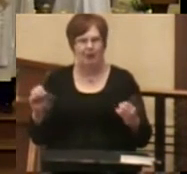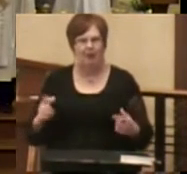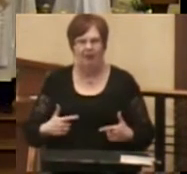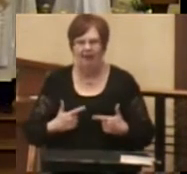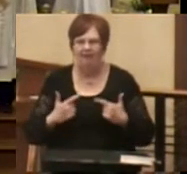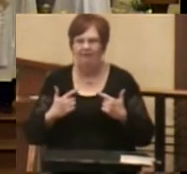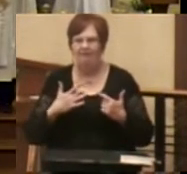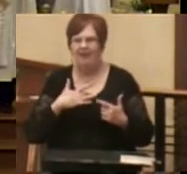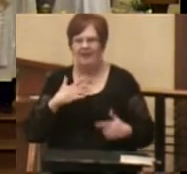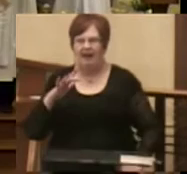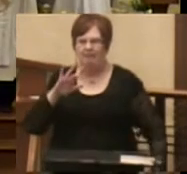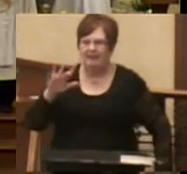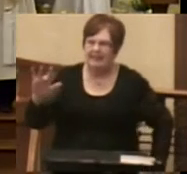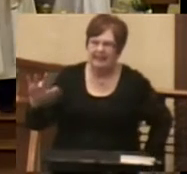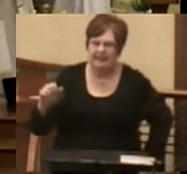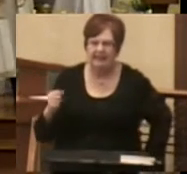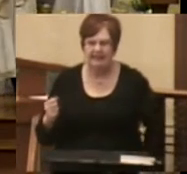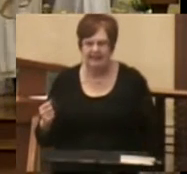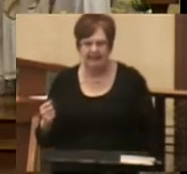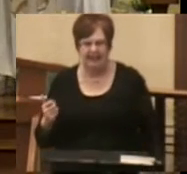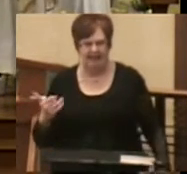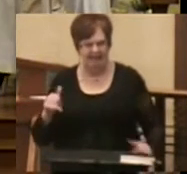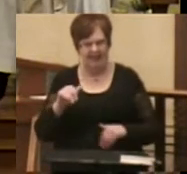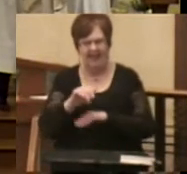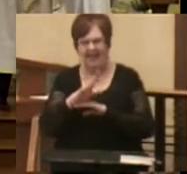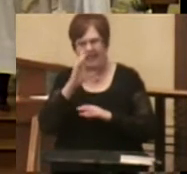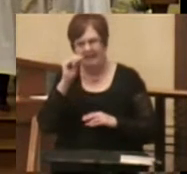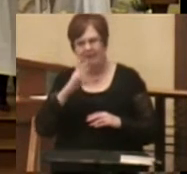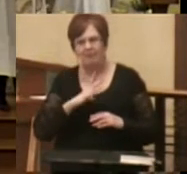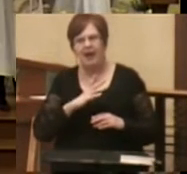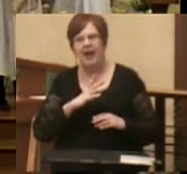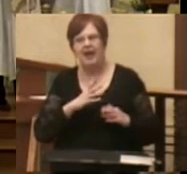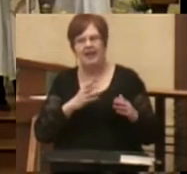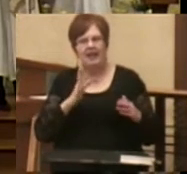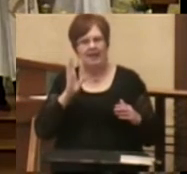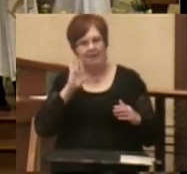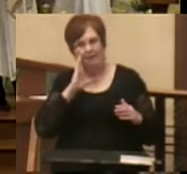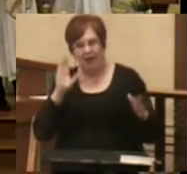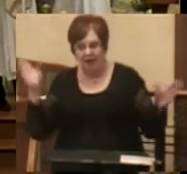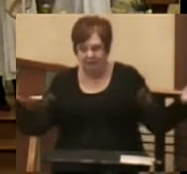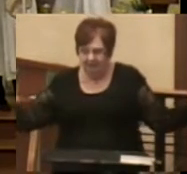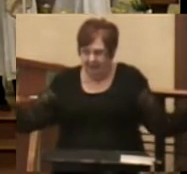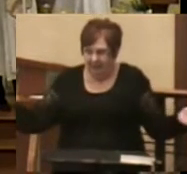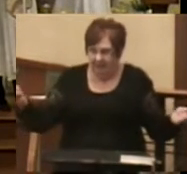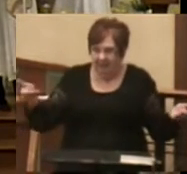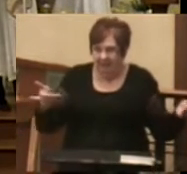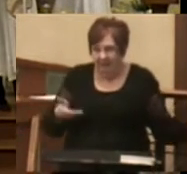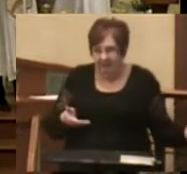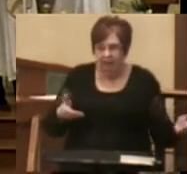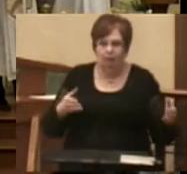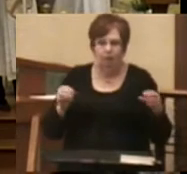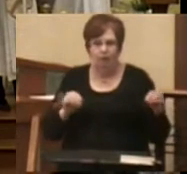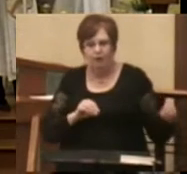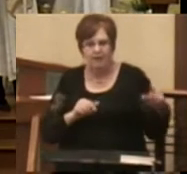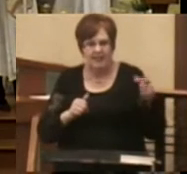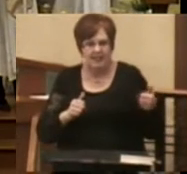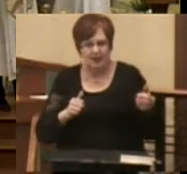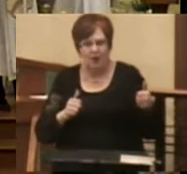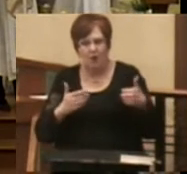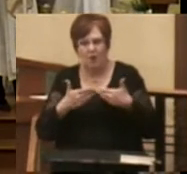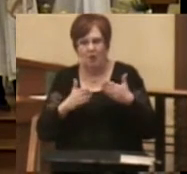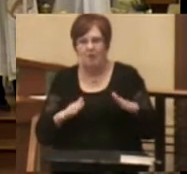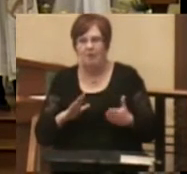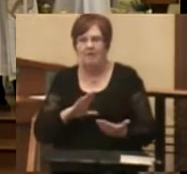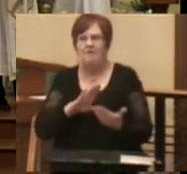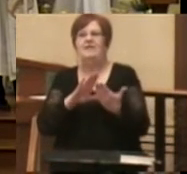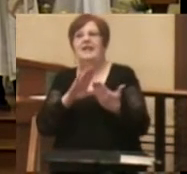empty. That night, the man dragged the girl's bed into his own room so that they could face the darkness